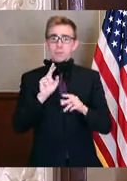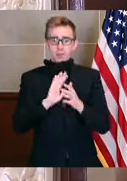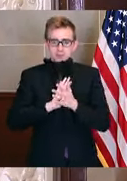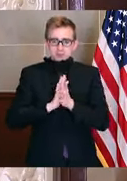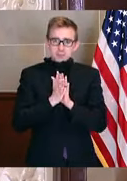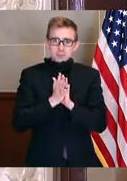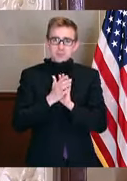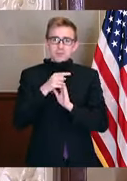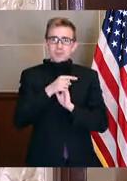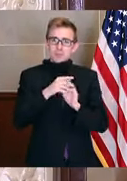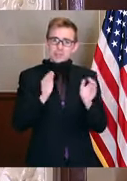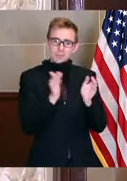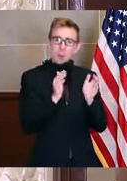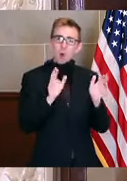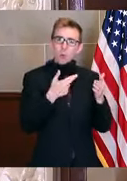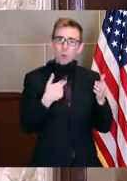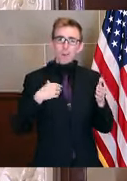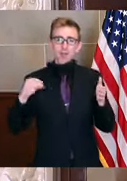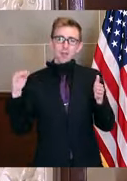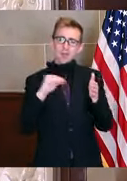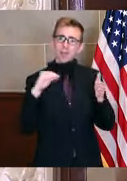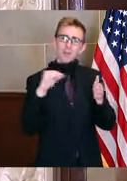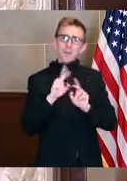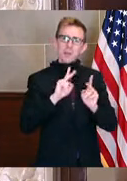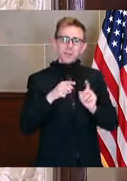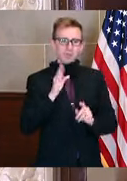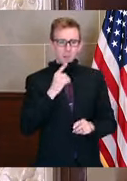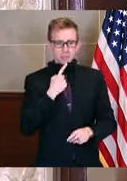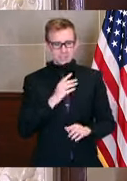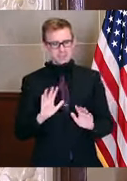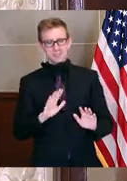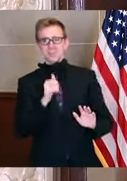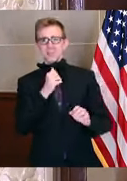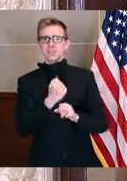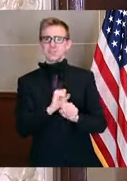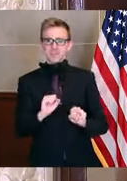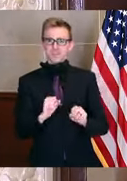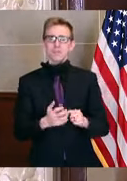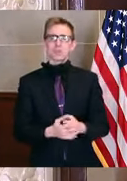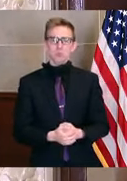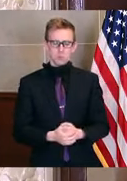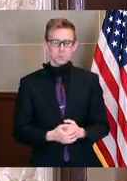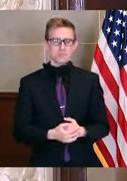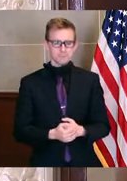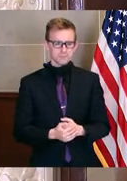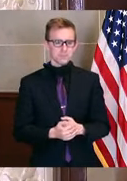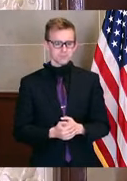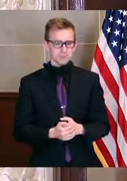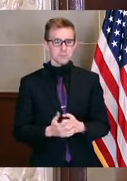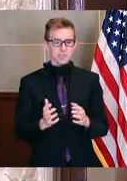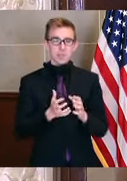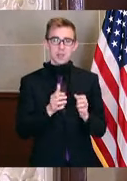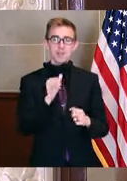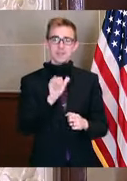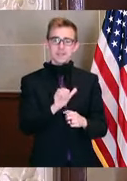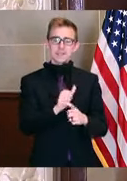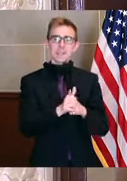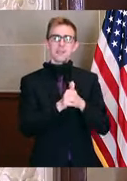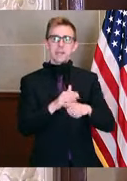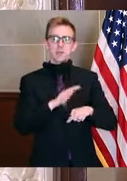designed for 10. Because I think they would say, wait a minute. This isn't safe. So much of this is based on